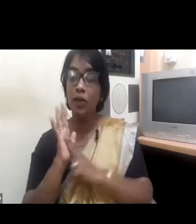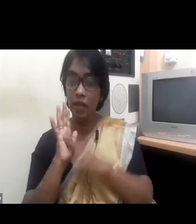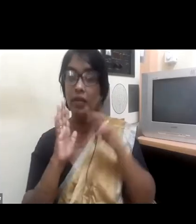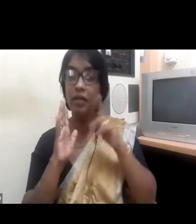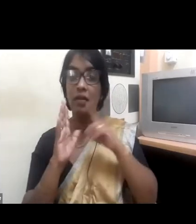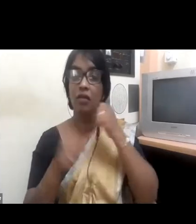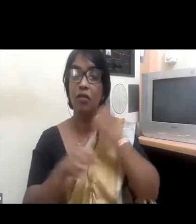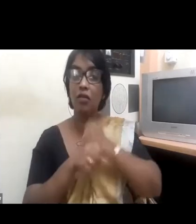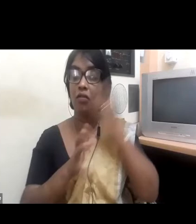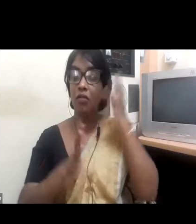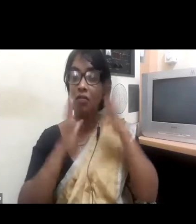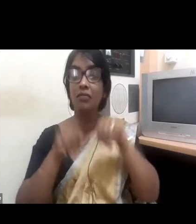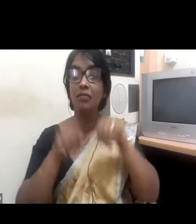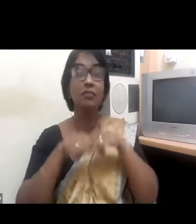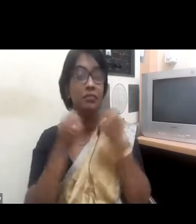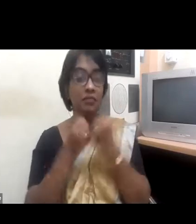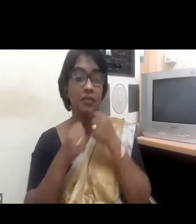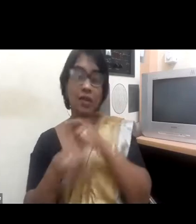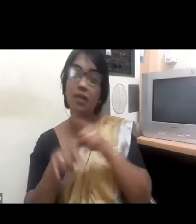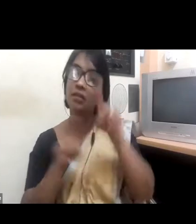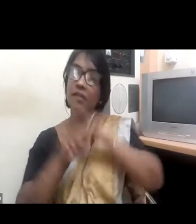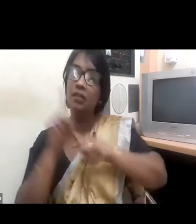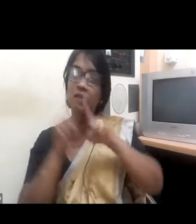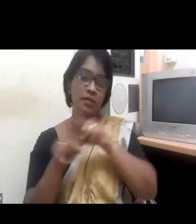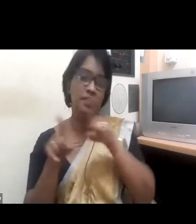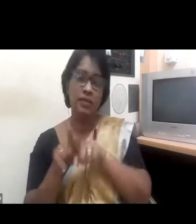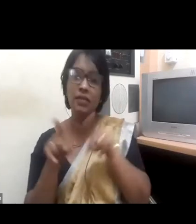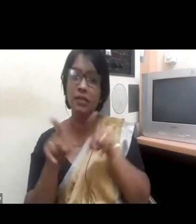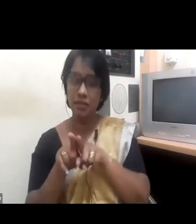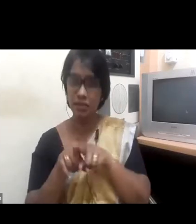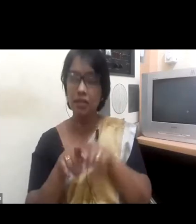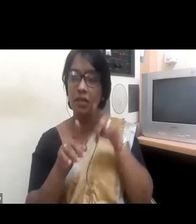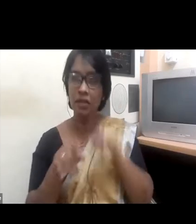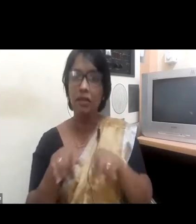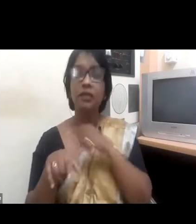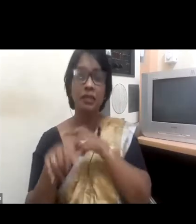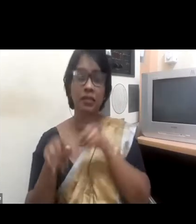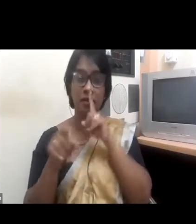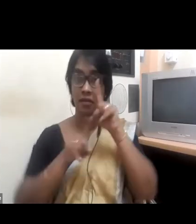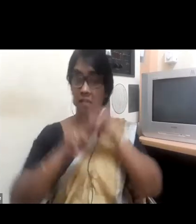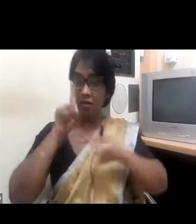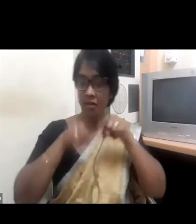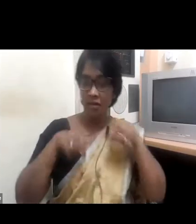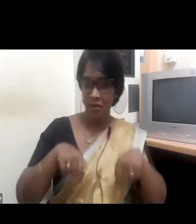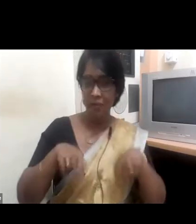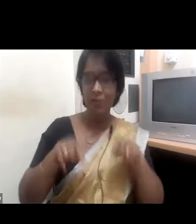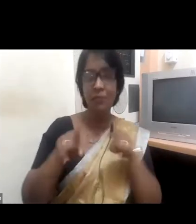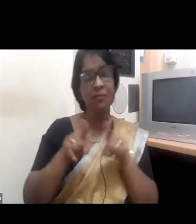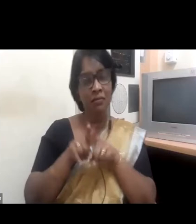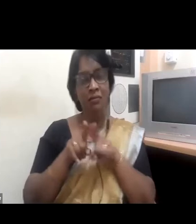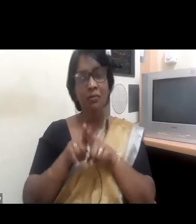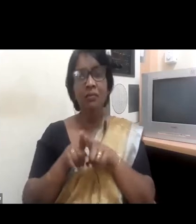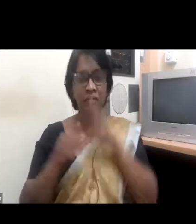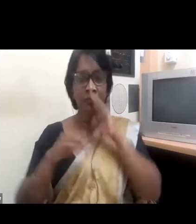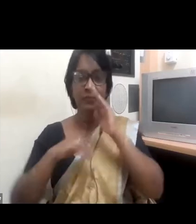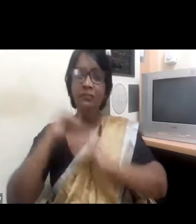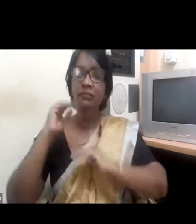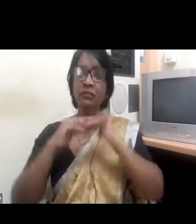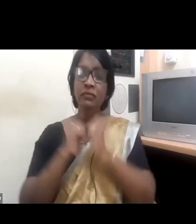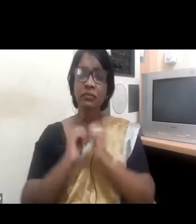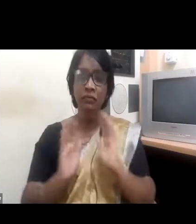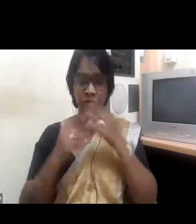the MGGLB session is a rally to action, comprising of 60 speakers,